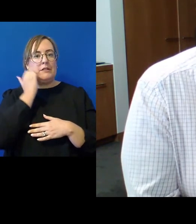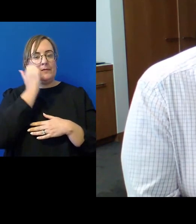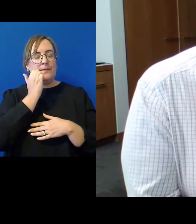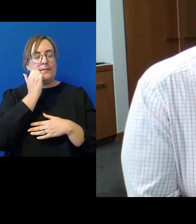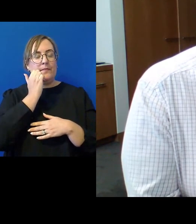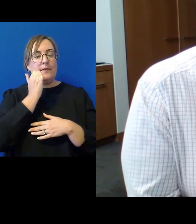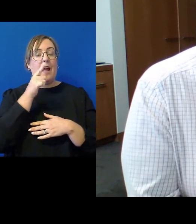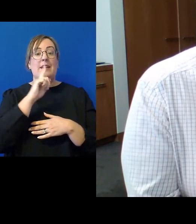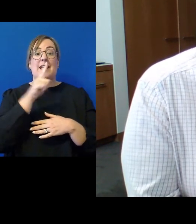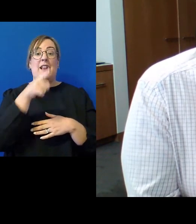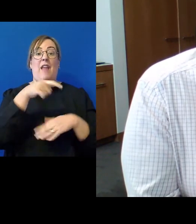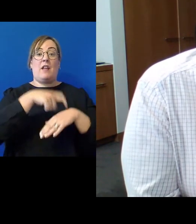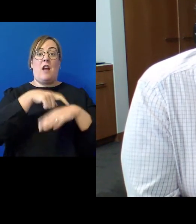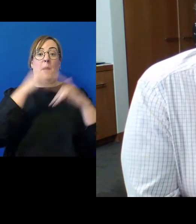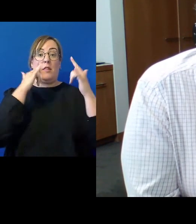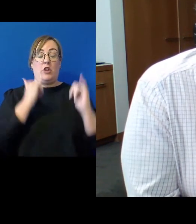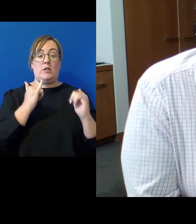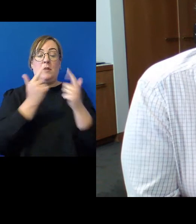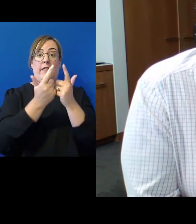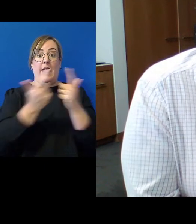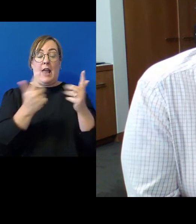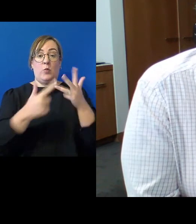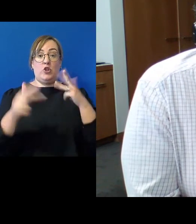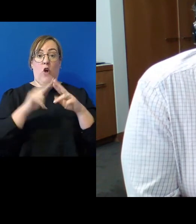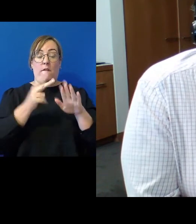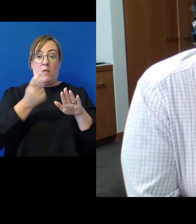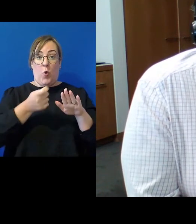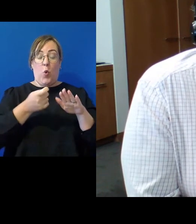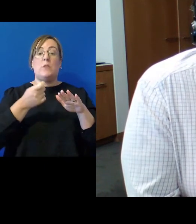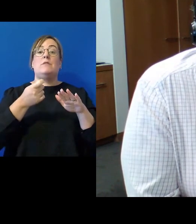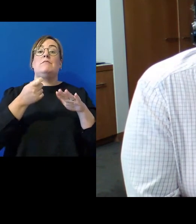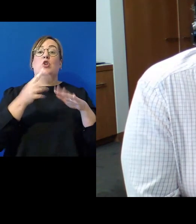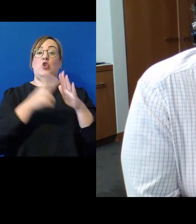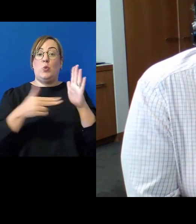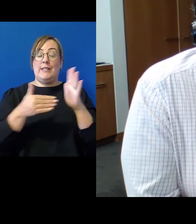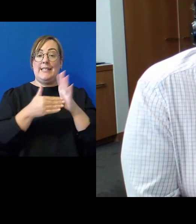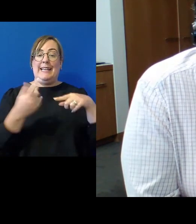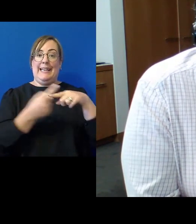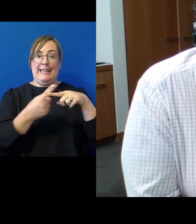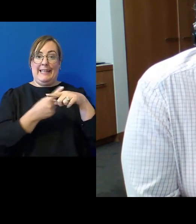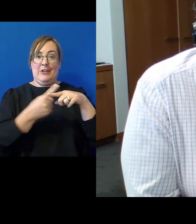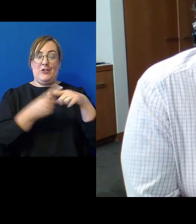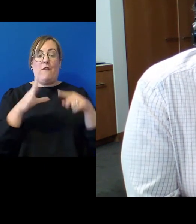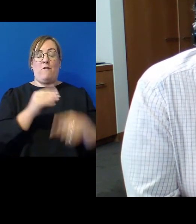reported that the language of the courts in New Zealand has been since 1362